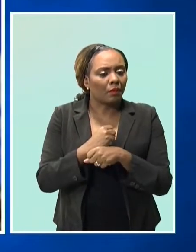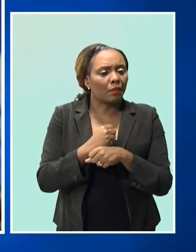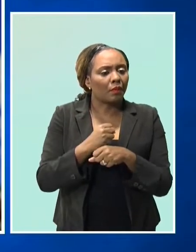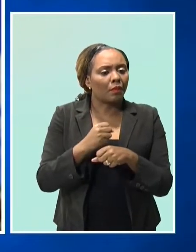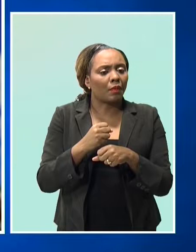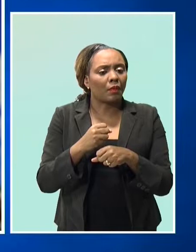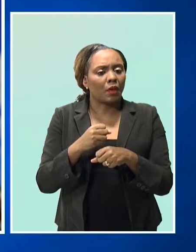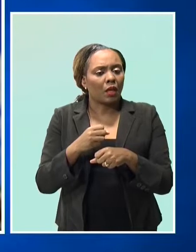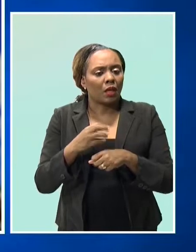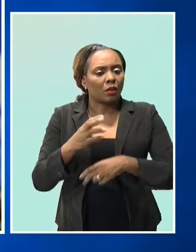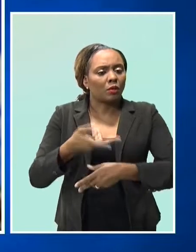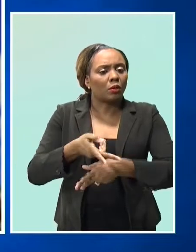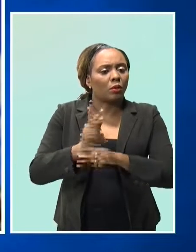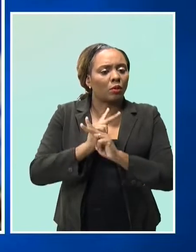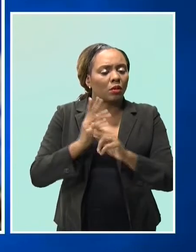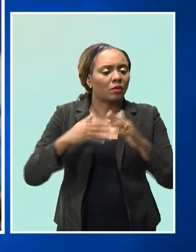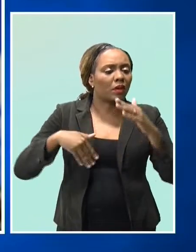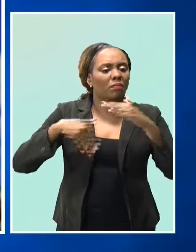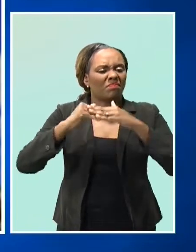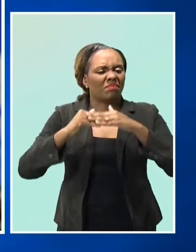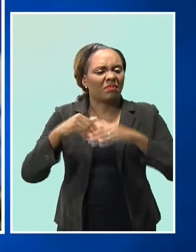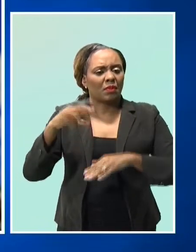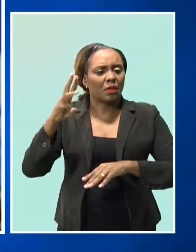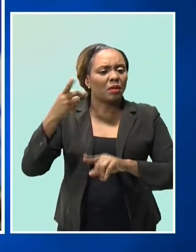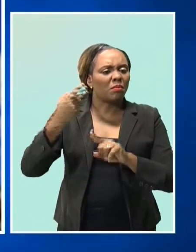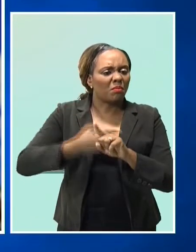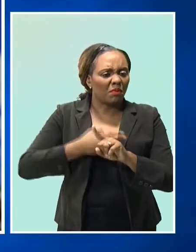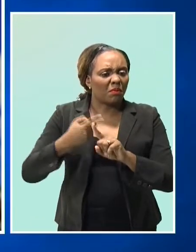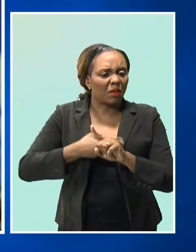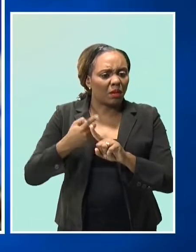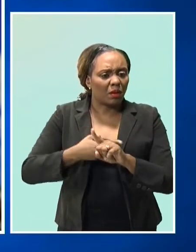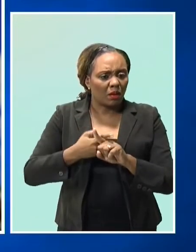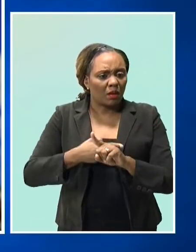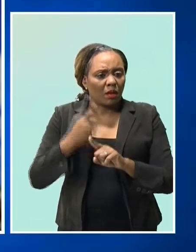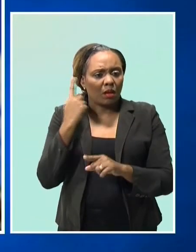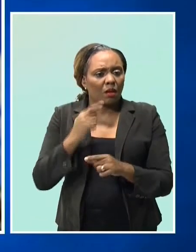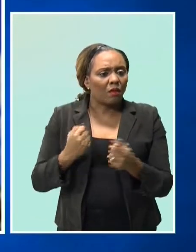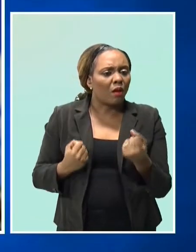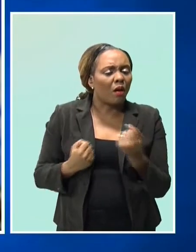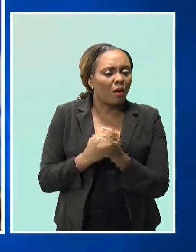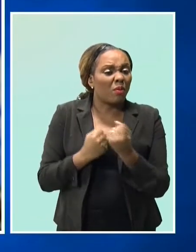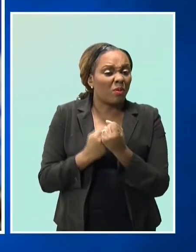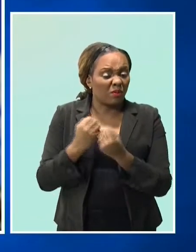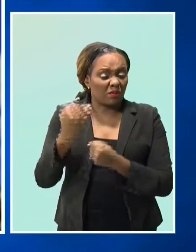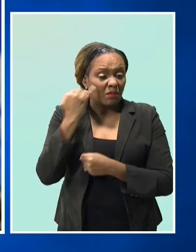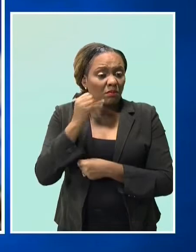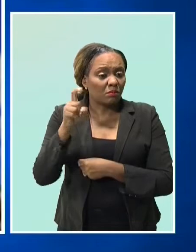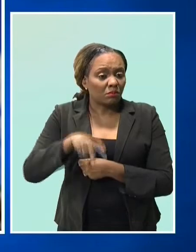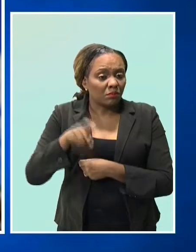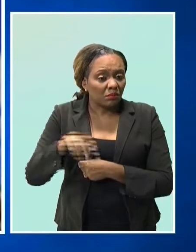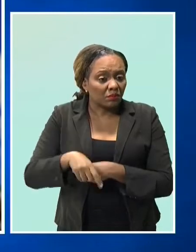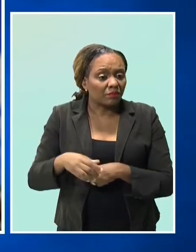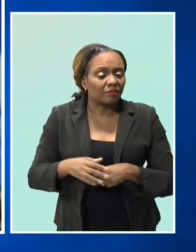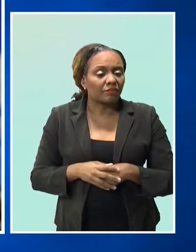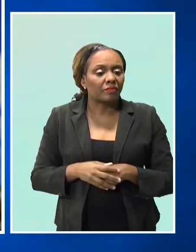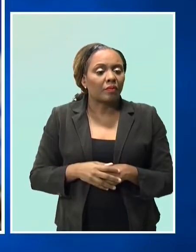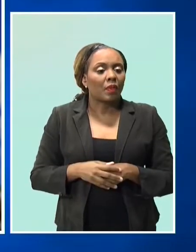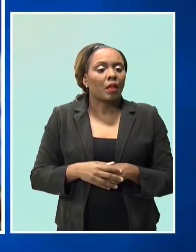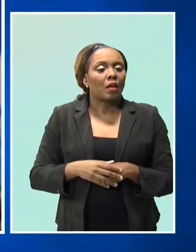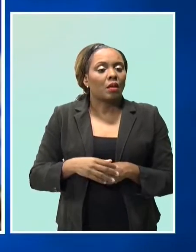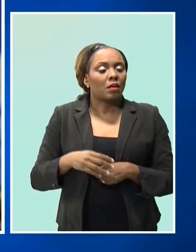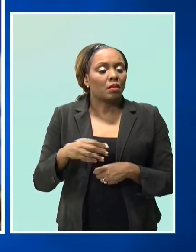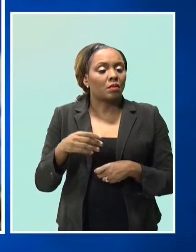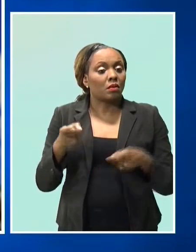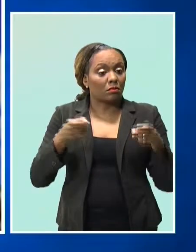bank says it also stands ready to make collateralized loans for up to six months as liquidity support for licensees,